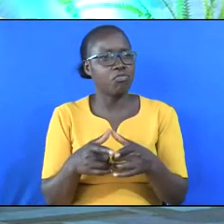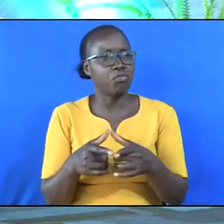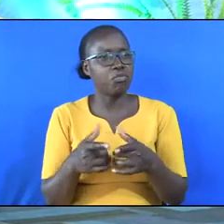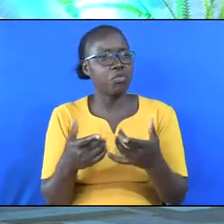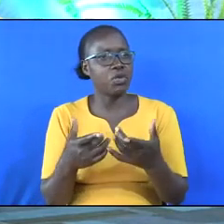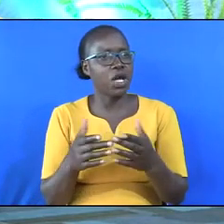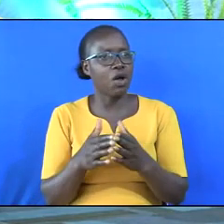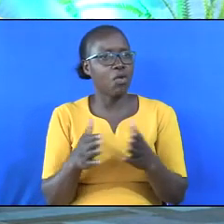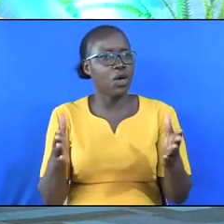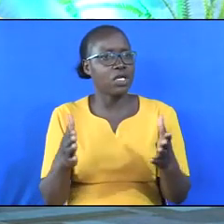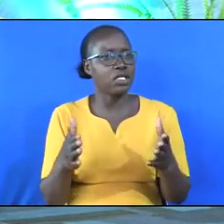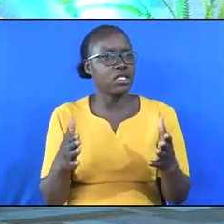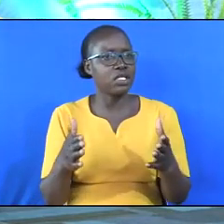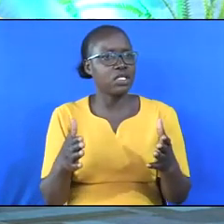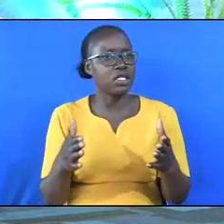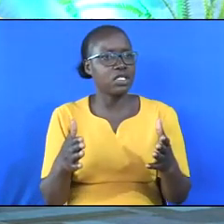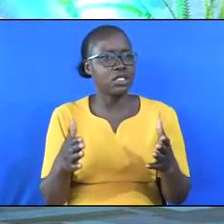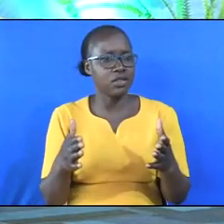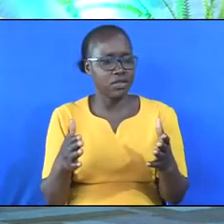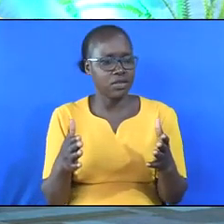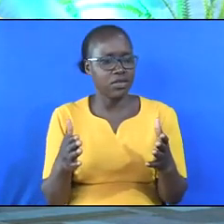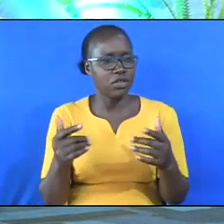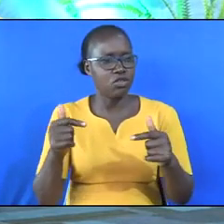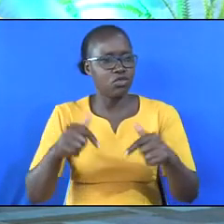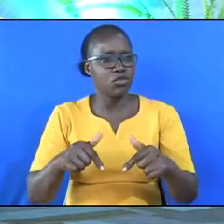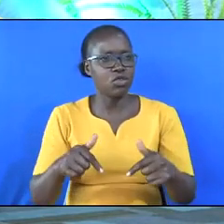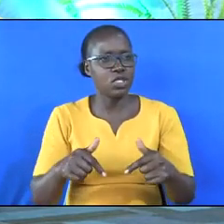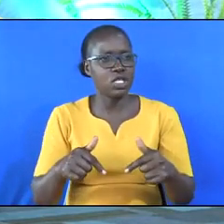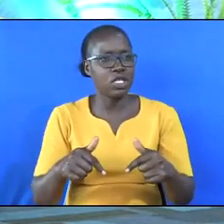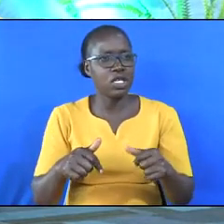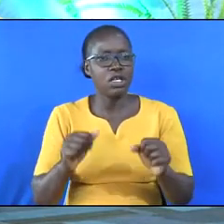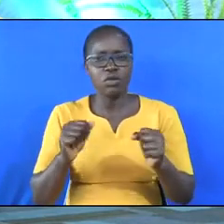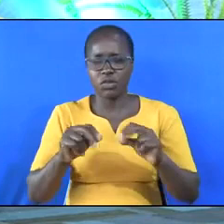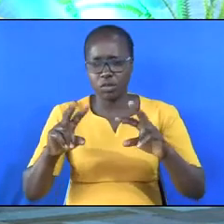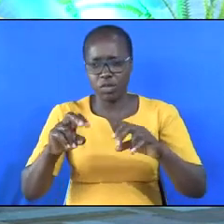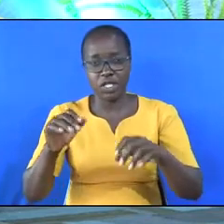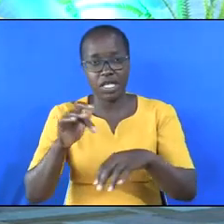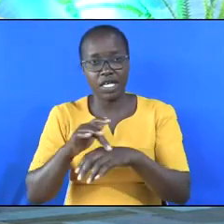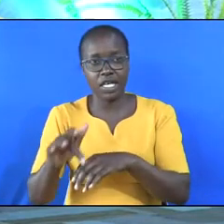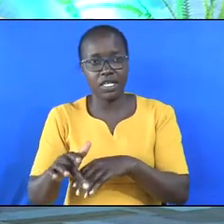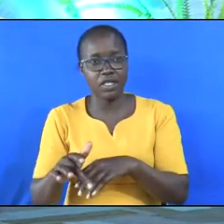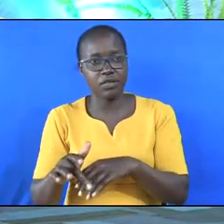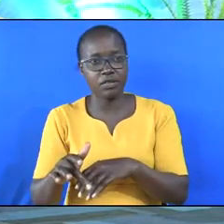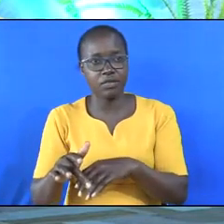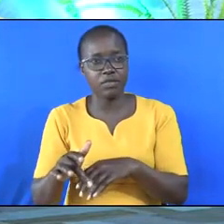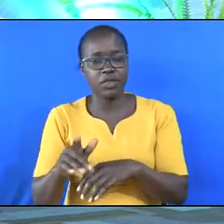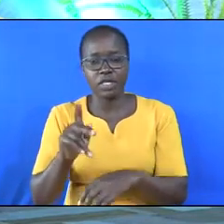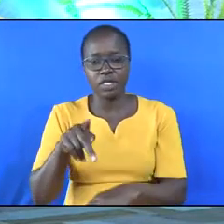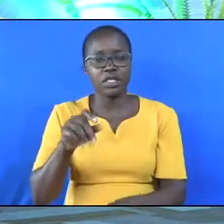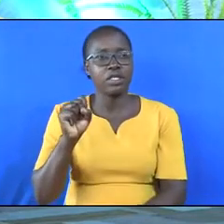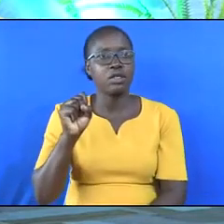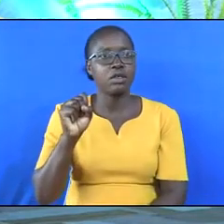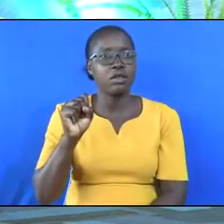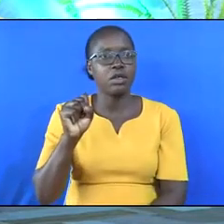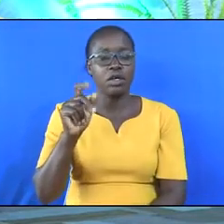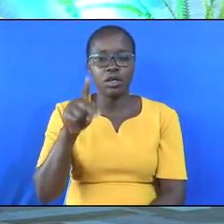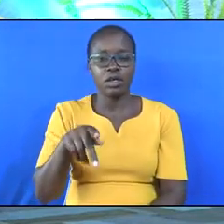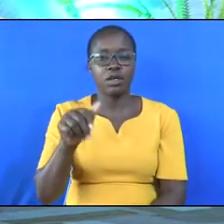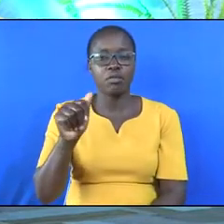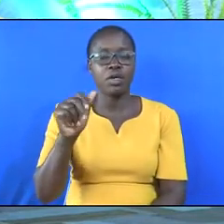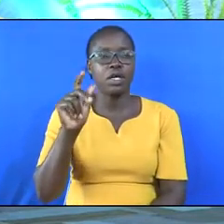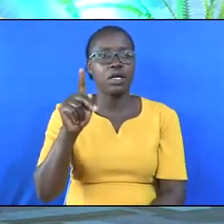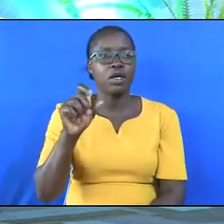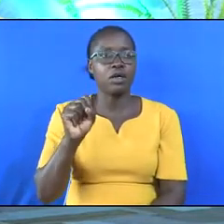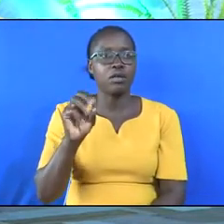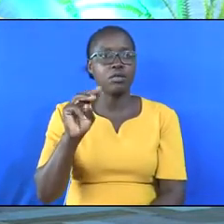ladies. Number two, cancer of the cervix, which can be detected early by pap smear. Those eligible